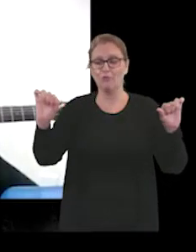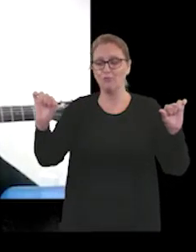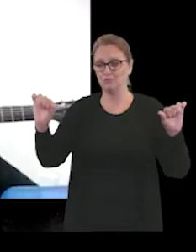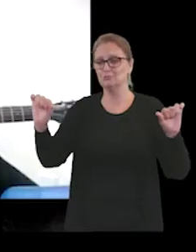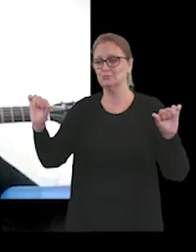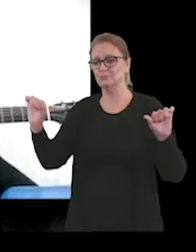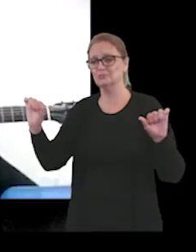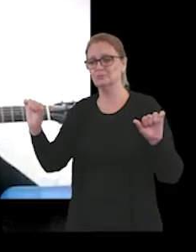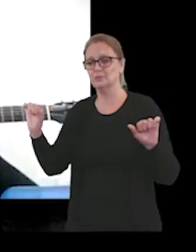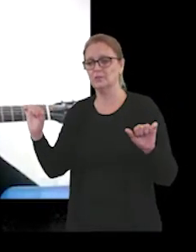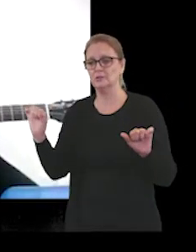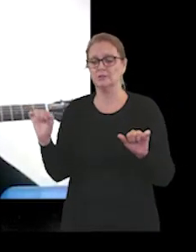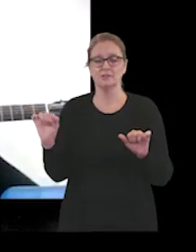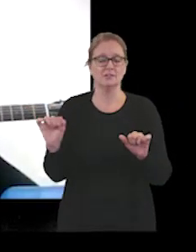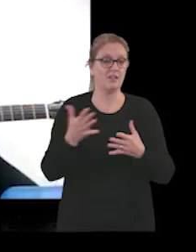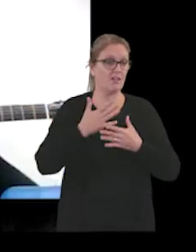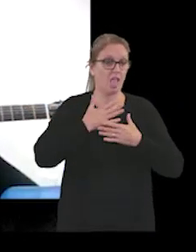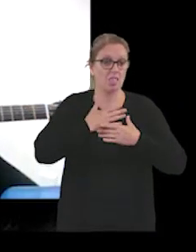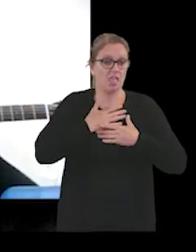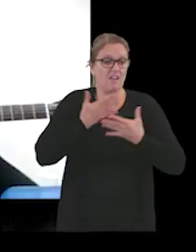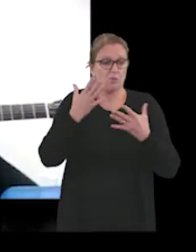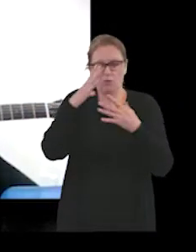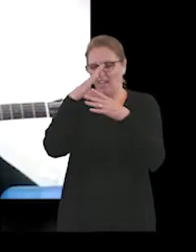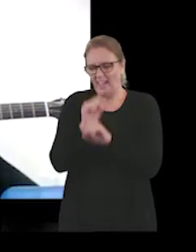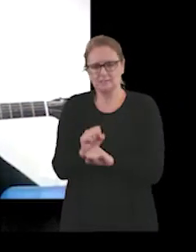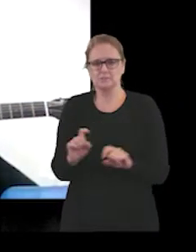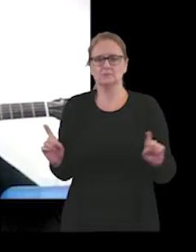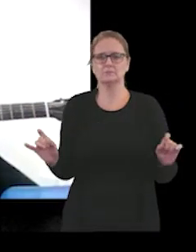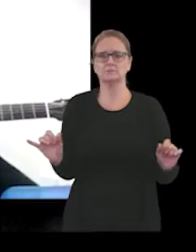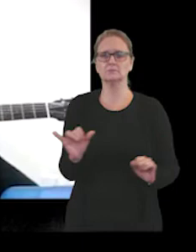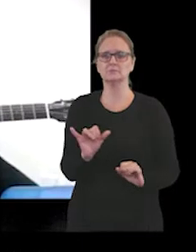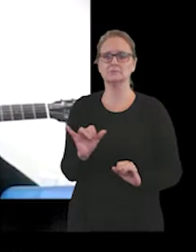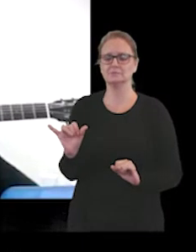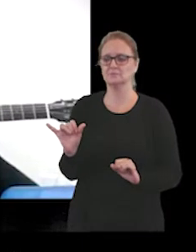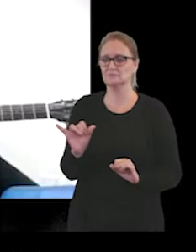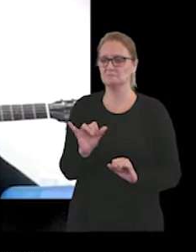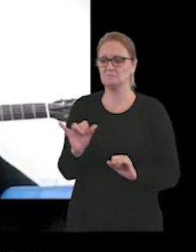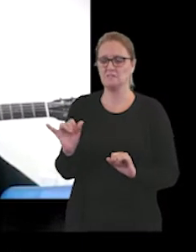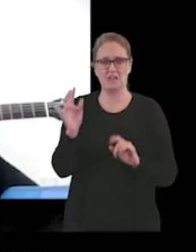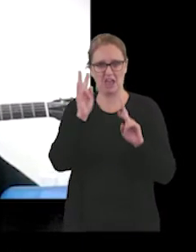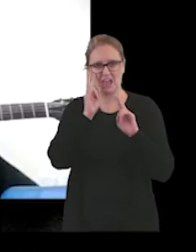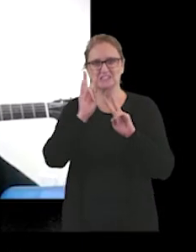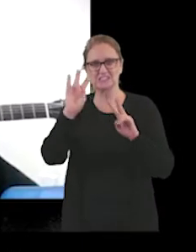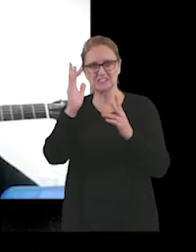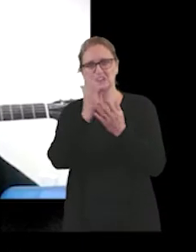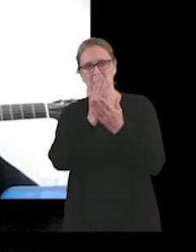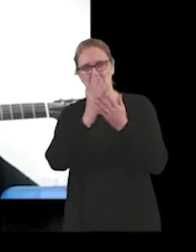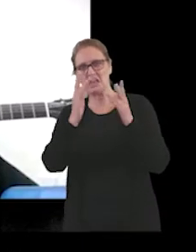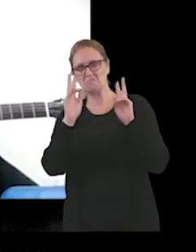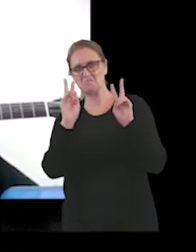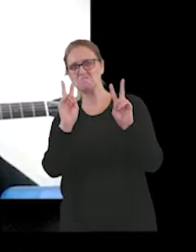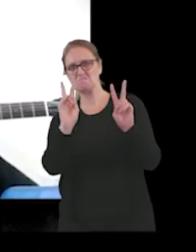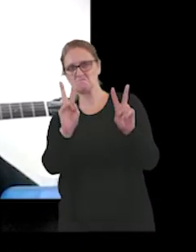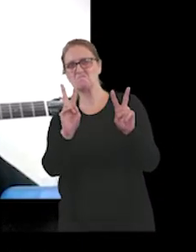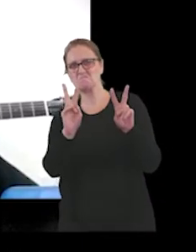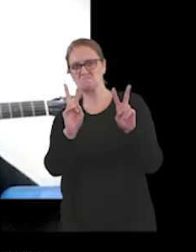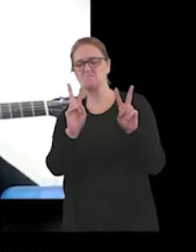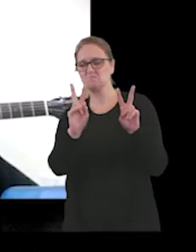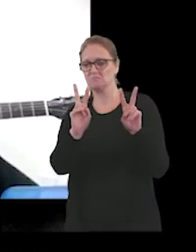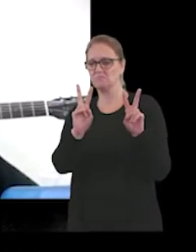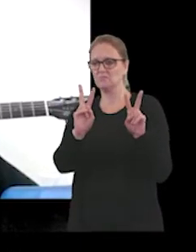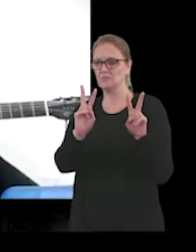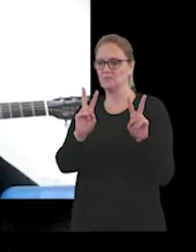I can see can see clearly. my hand